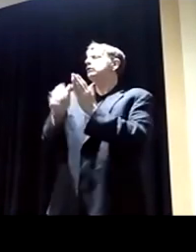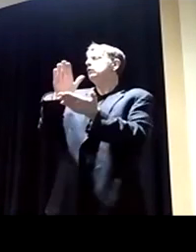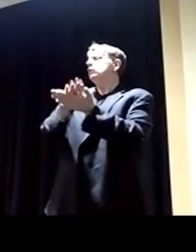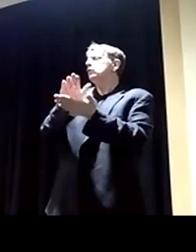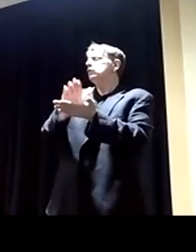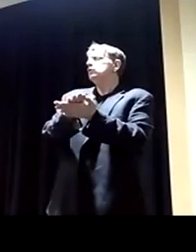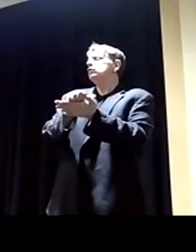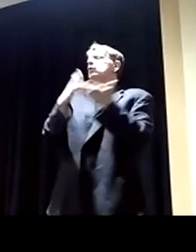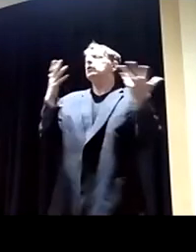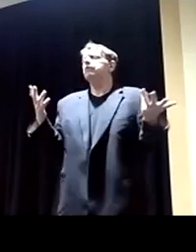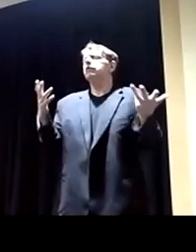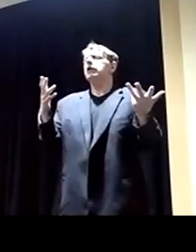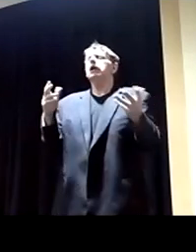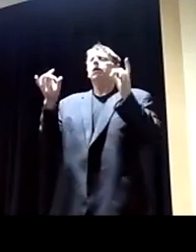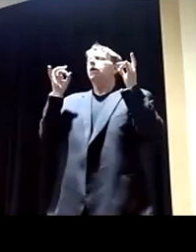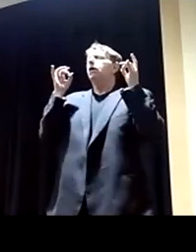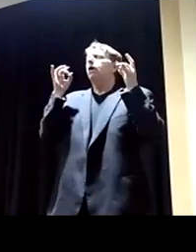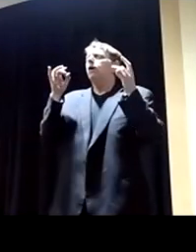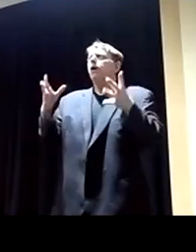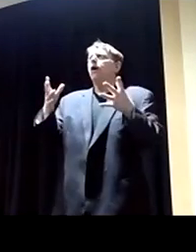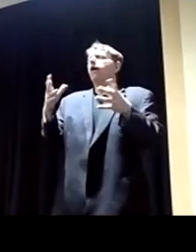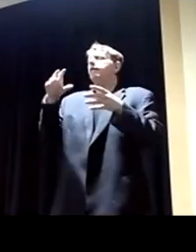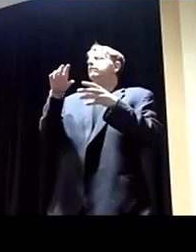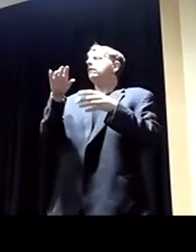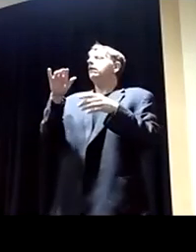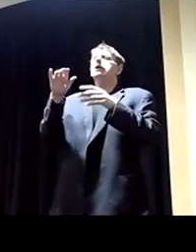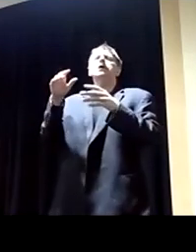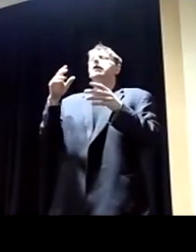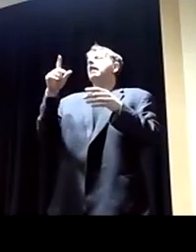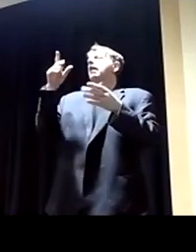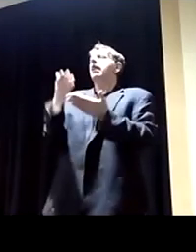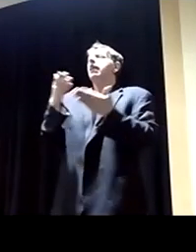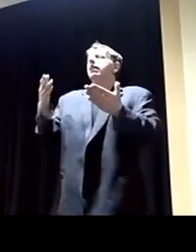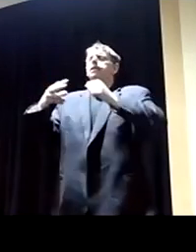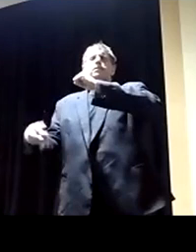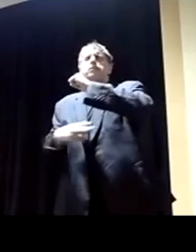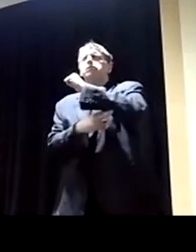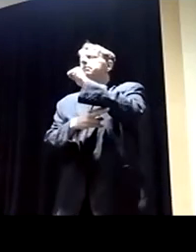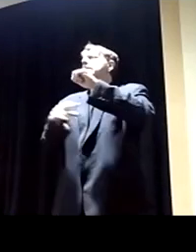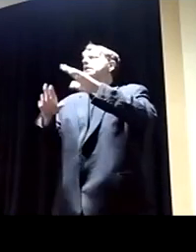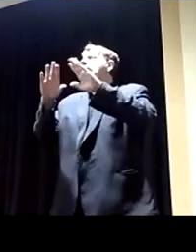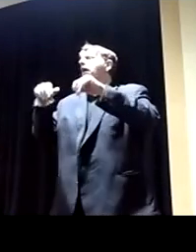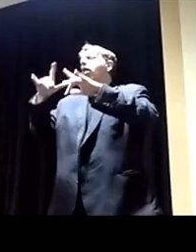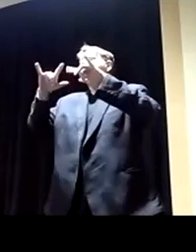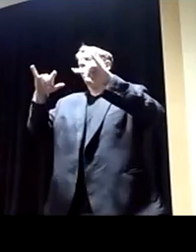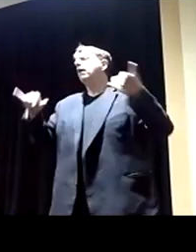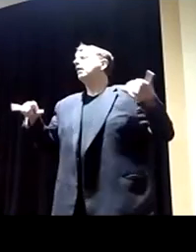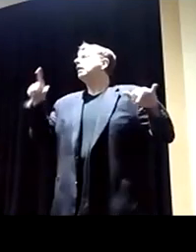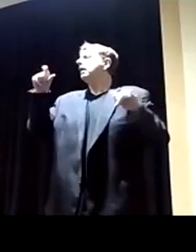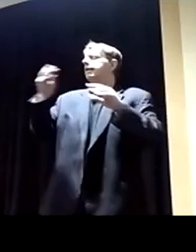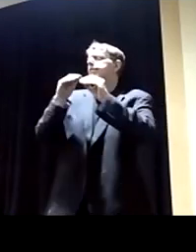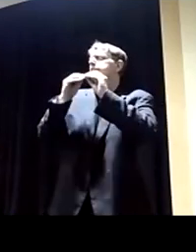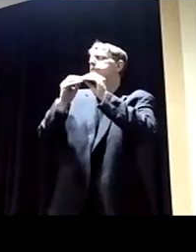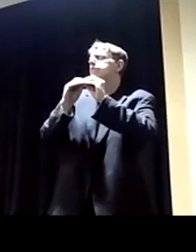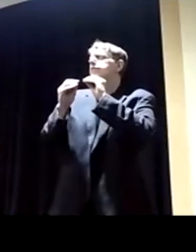horrible disrepair all over the country. We need skilled workers to fix those up, maybe some subsidies for them to help